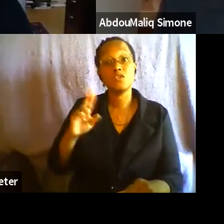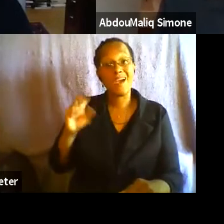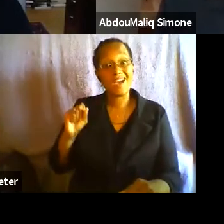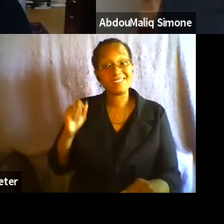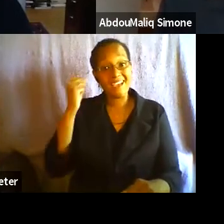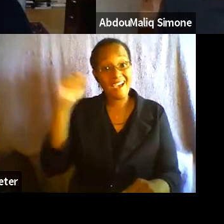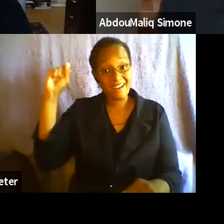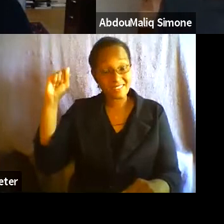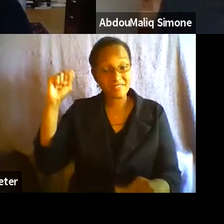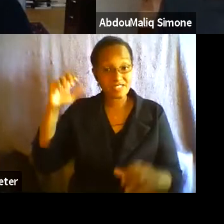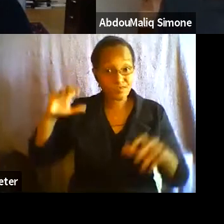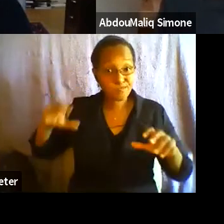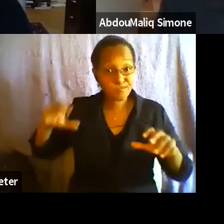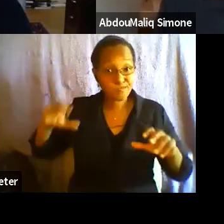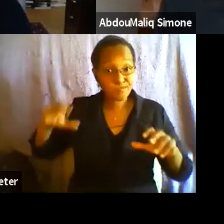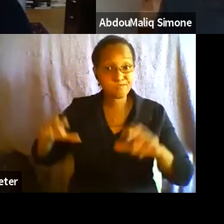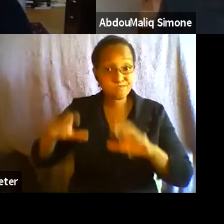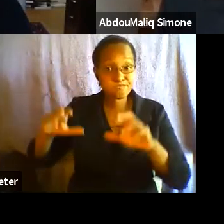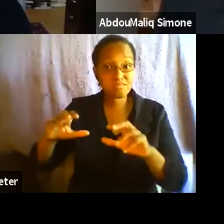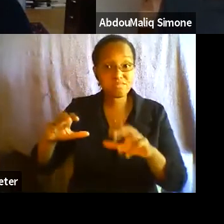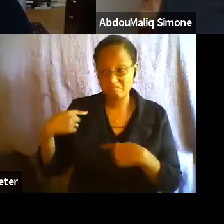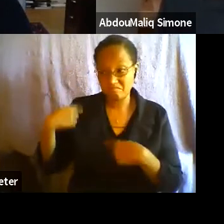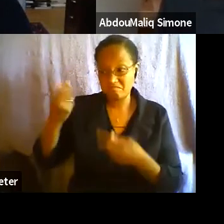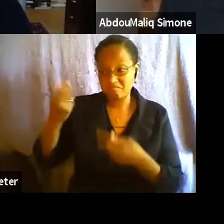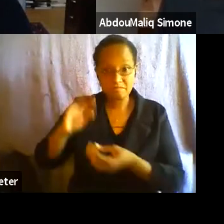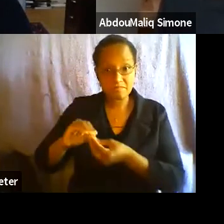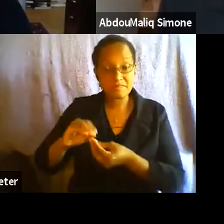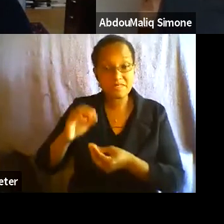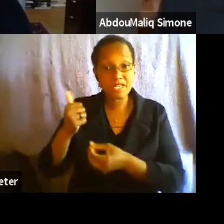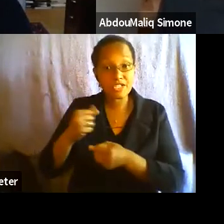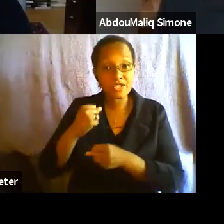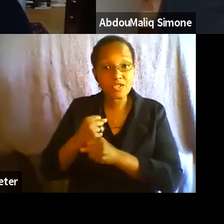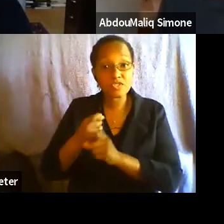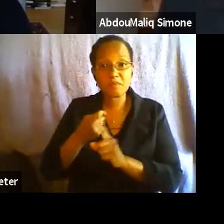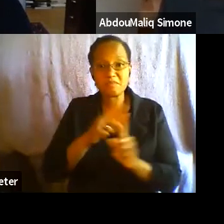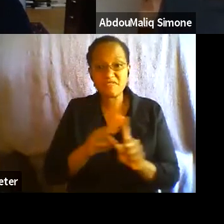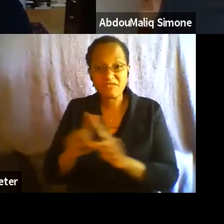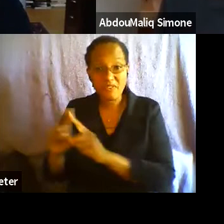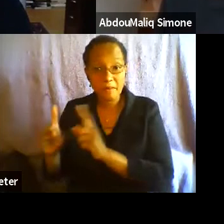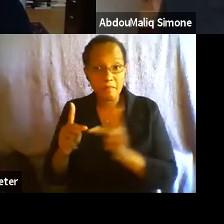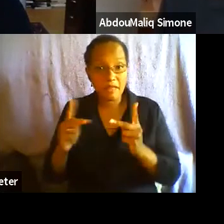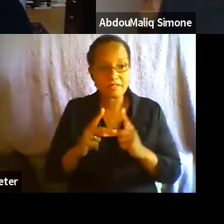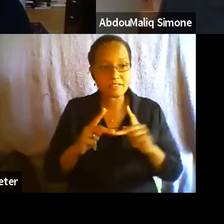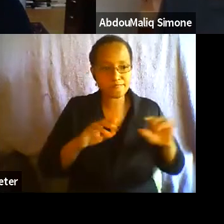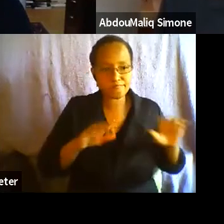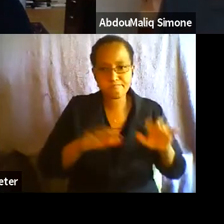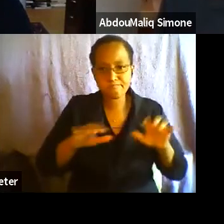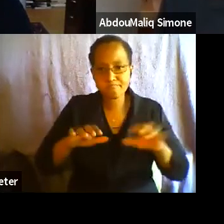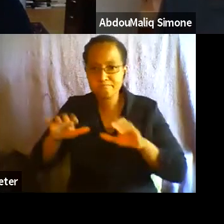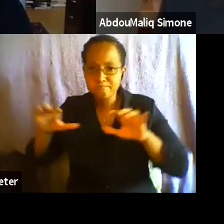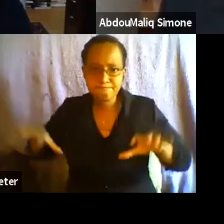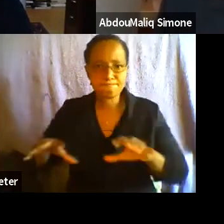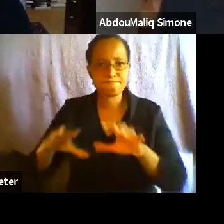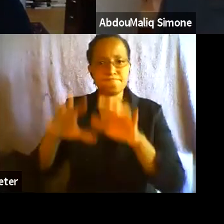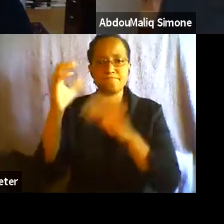now, kind of built up over the past 10 years, coming from different sources, is the extent to which